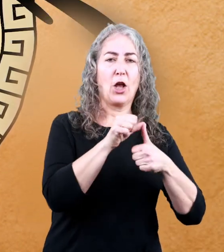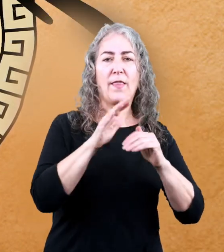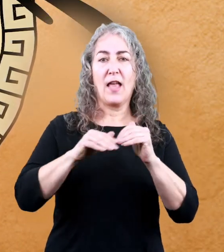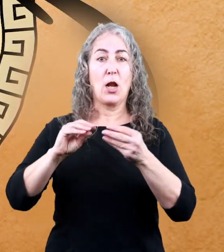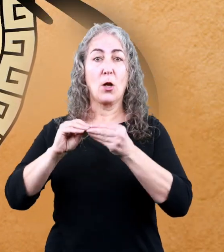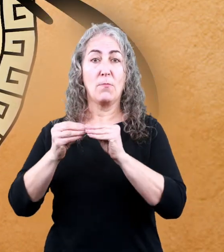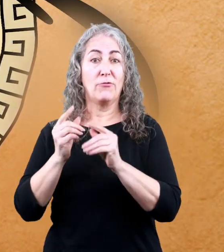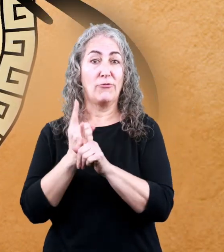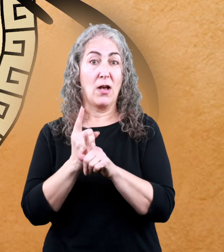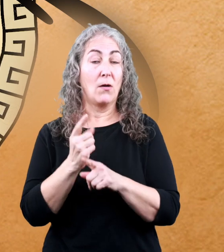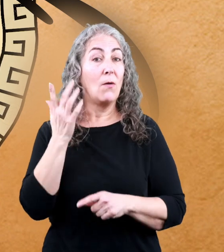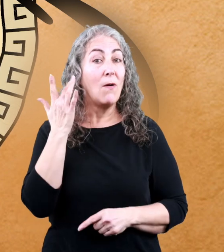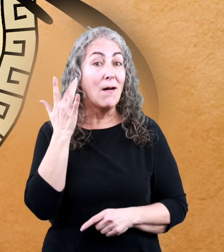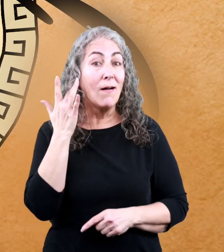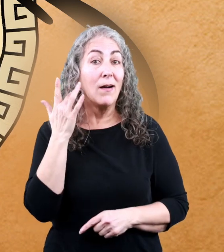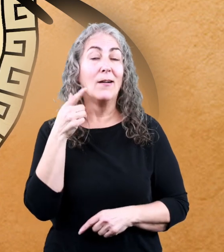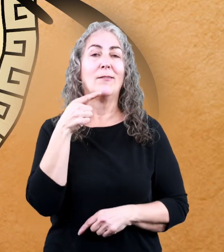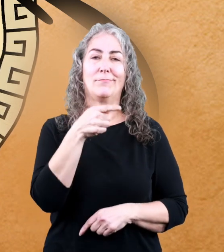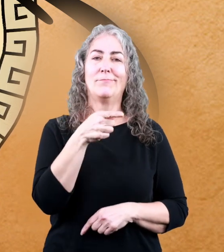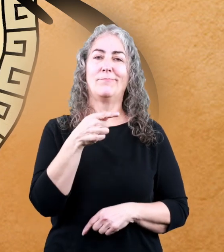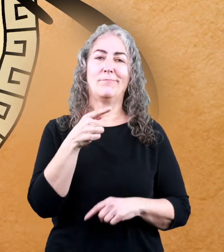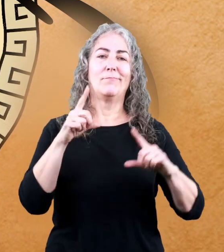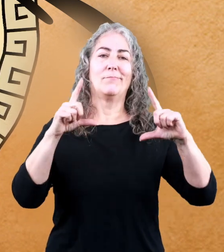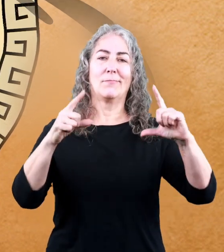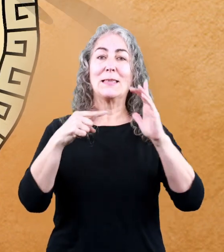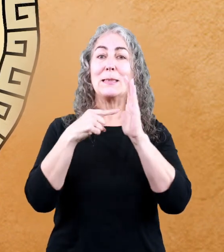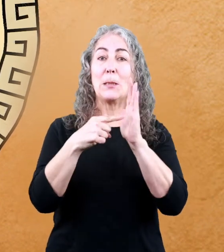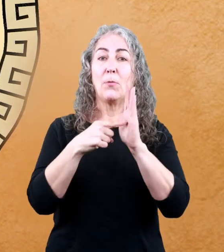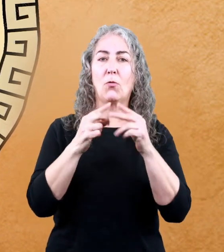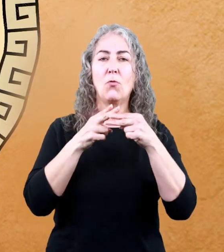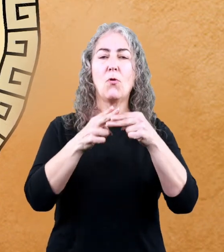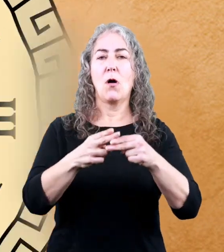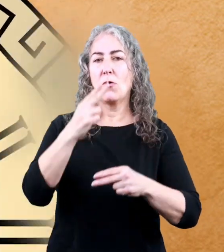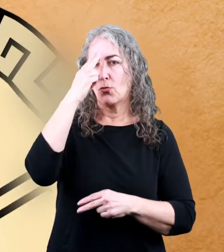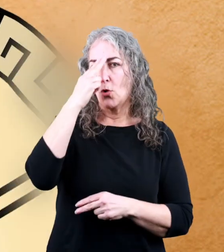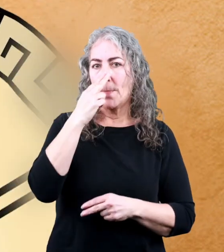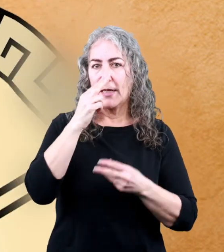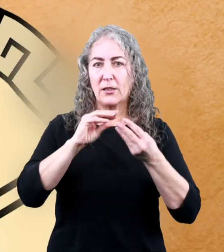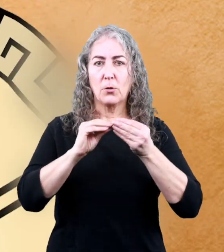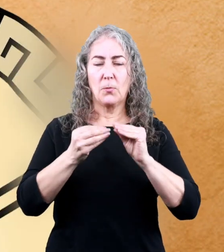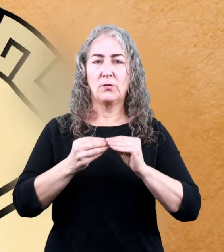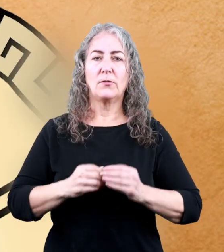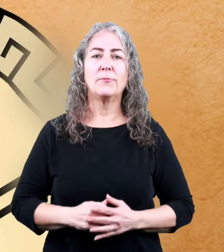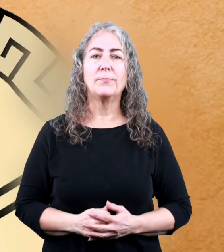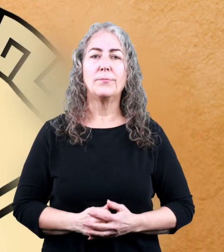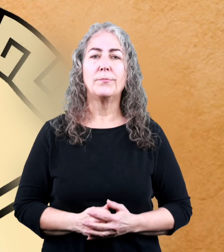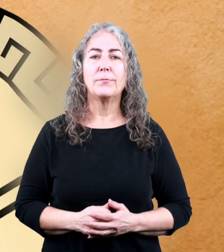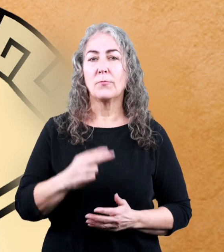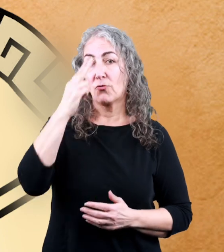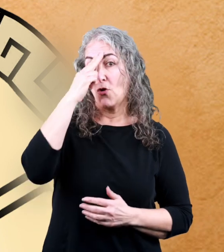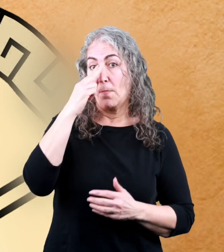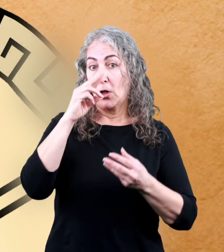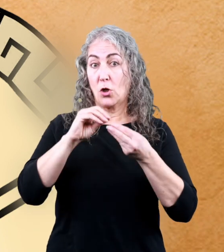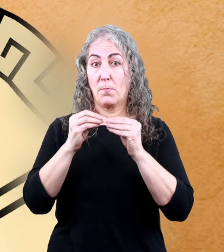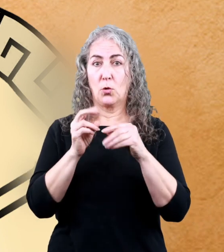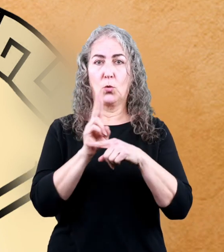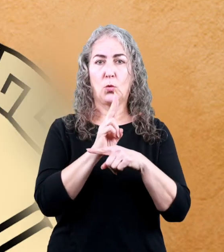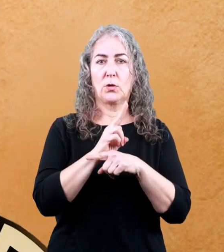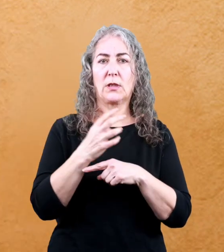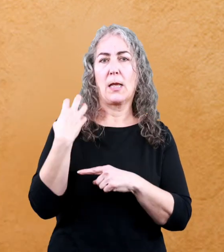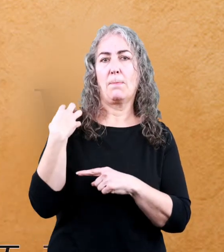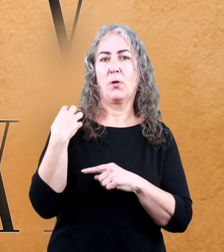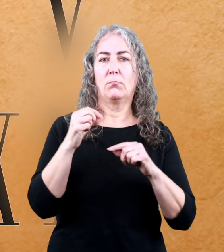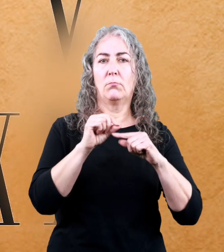than numbers, right? That's because they are! These symbols are called Roman numerals. Roman